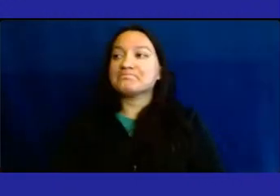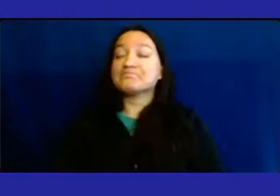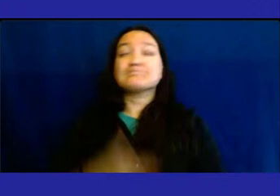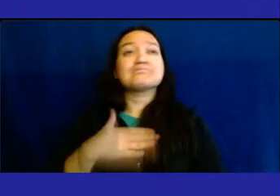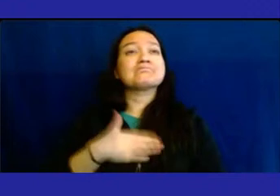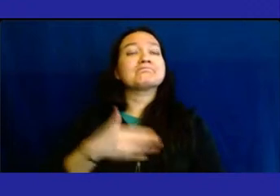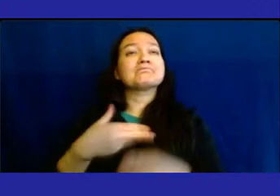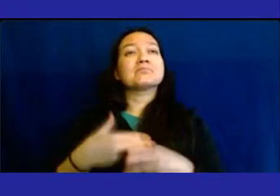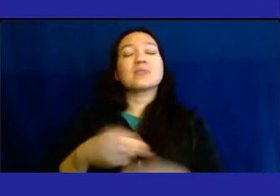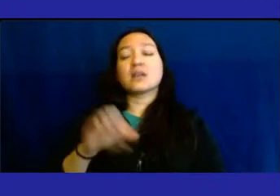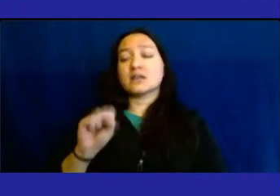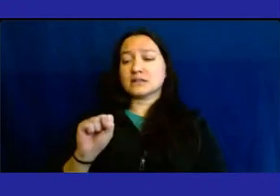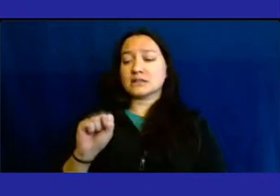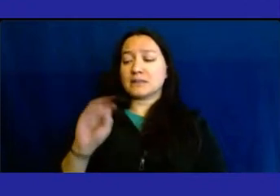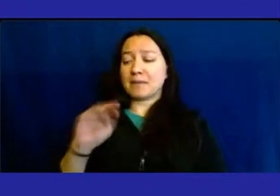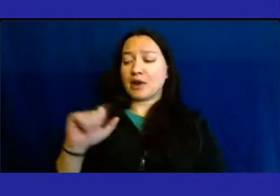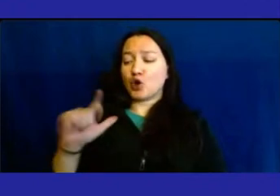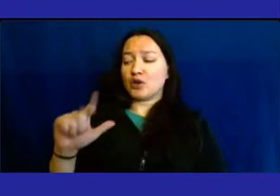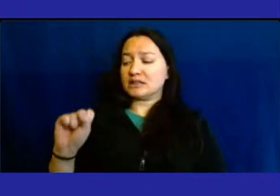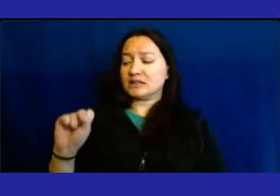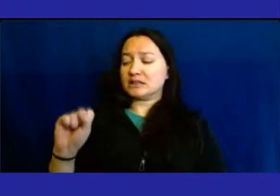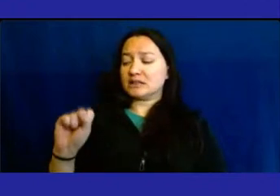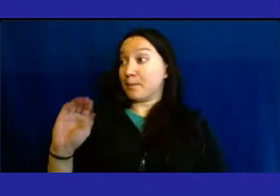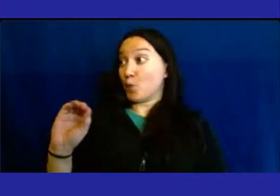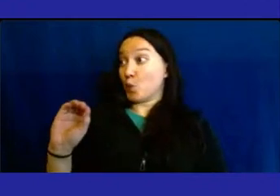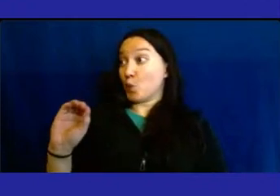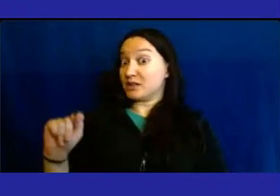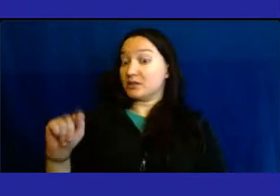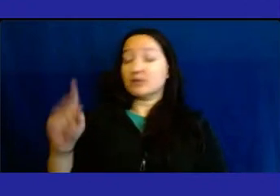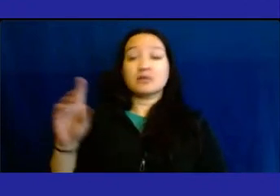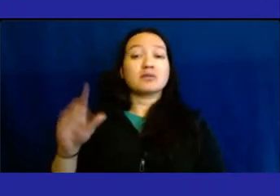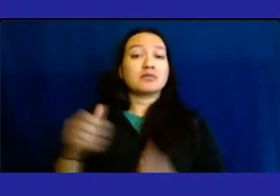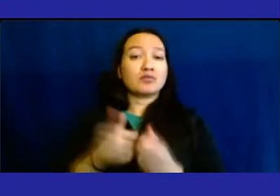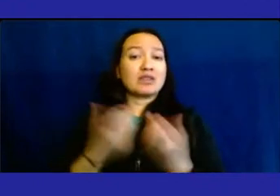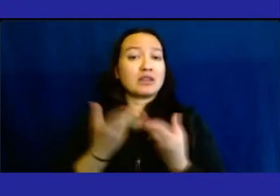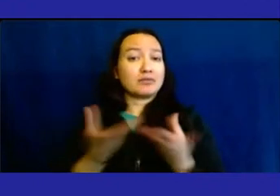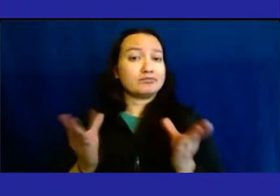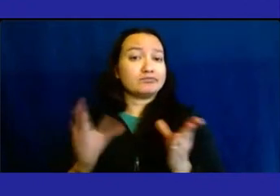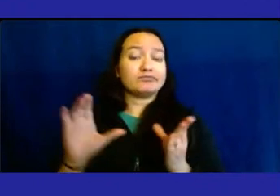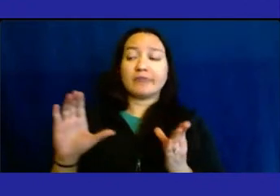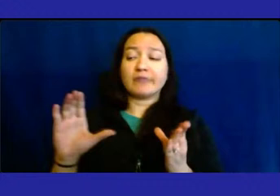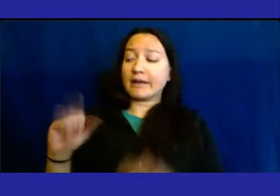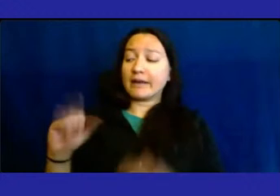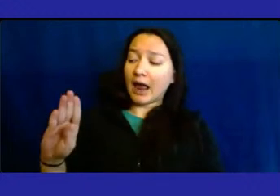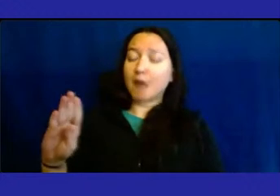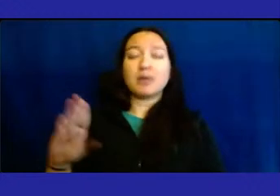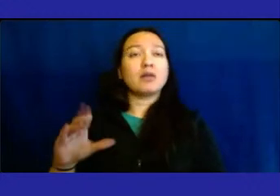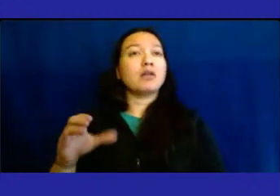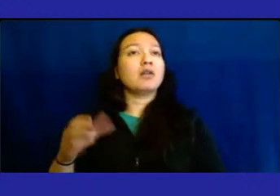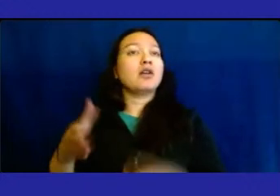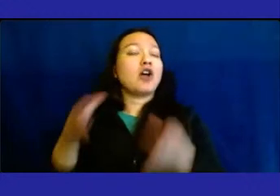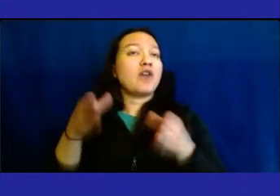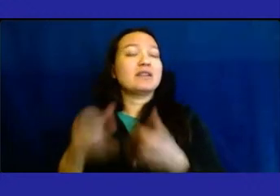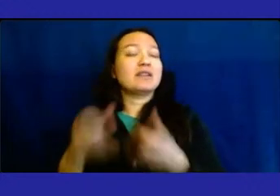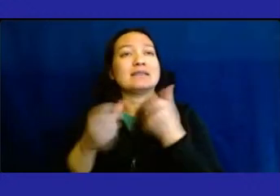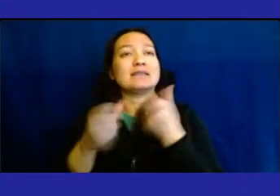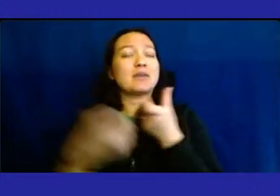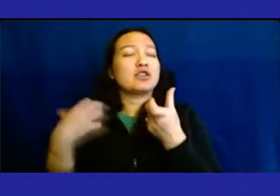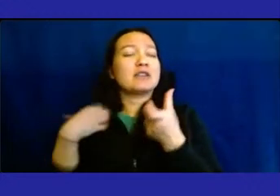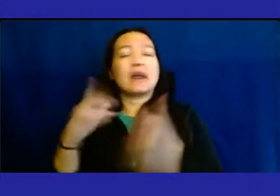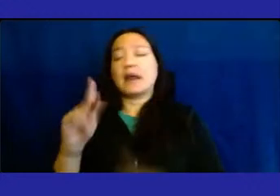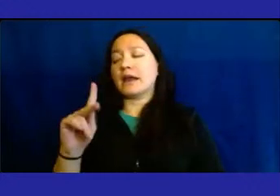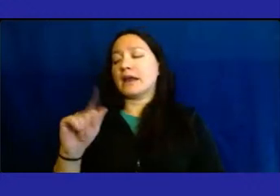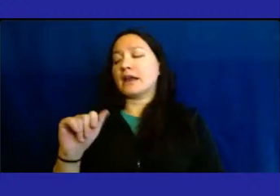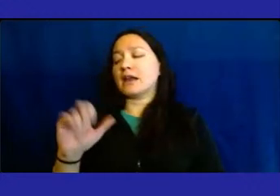Michael Snooks. I'm Chair of the Bellevue Cab. I'm here with my fellow cab officer, Deputy Chair Karen Moore, and our partner